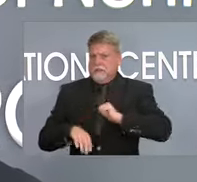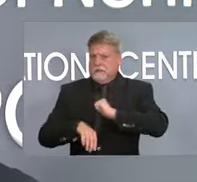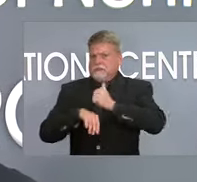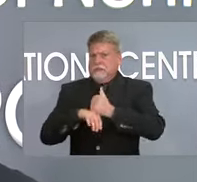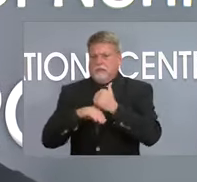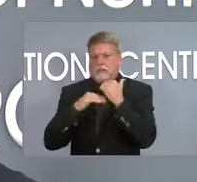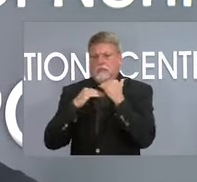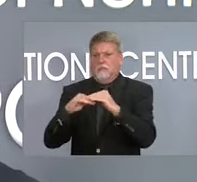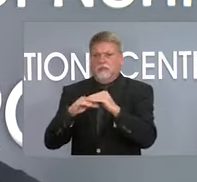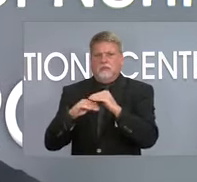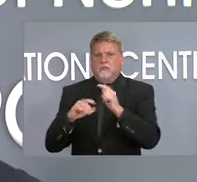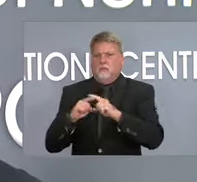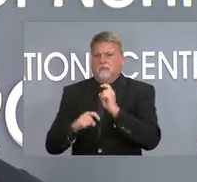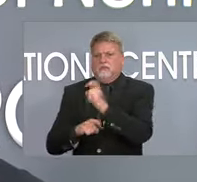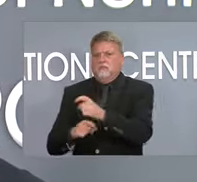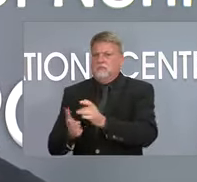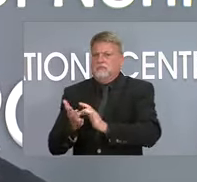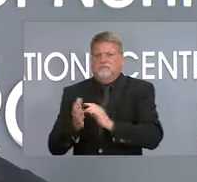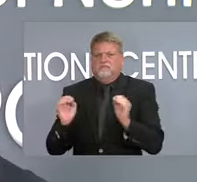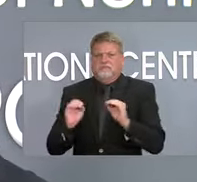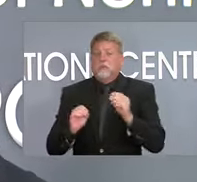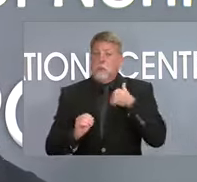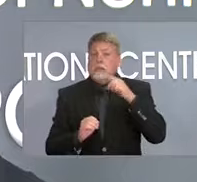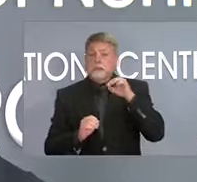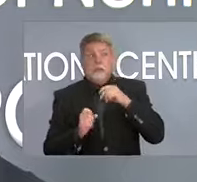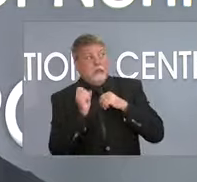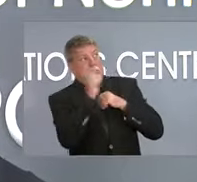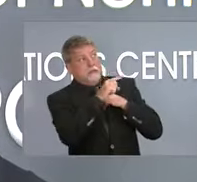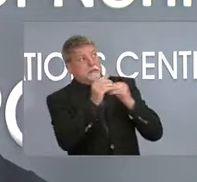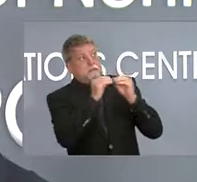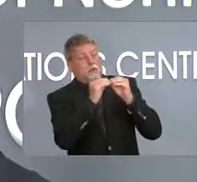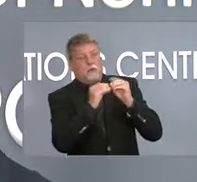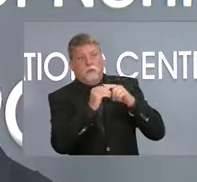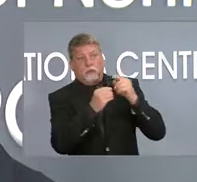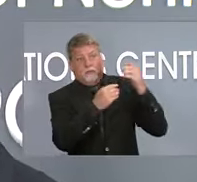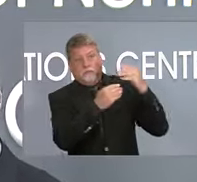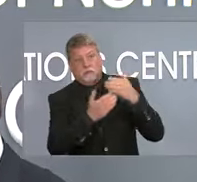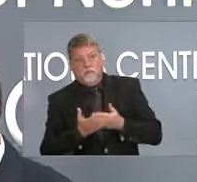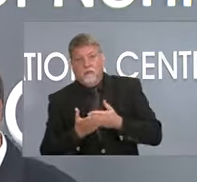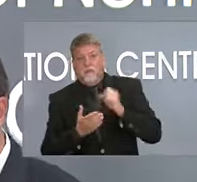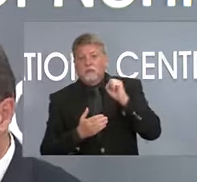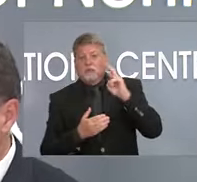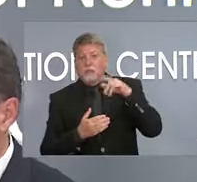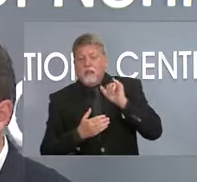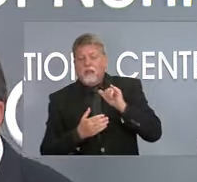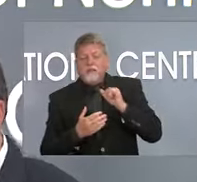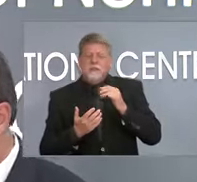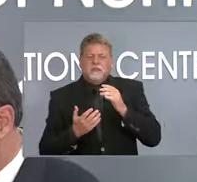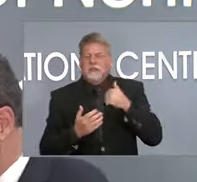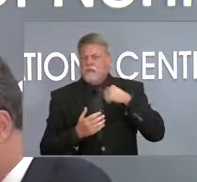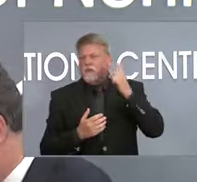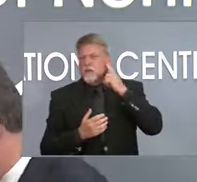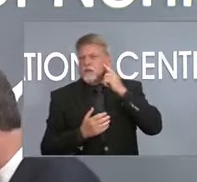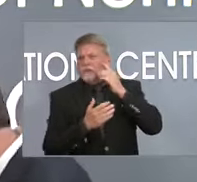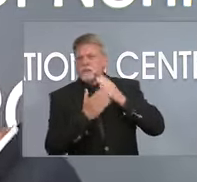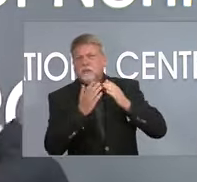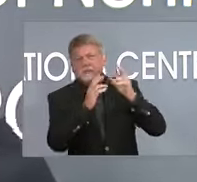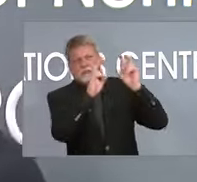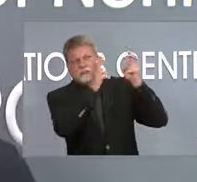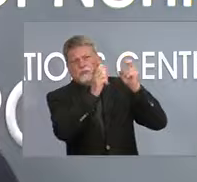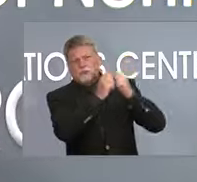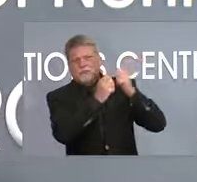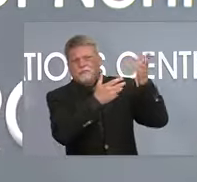continue to ask for more. There have been some supply issues, but I'm going to let Dr. Cohen give her opinion on this.